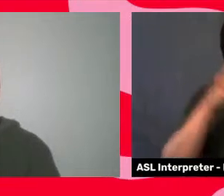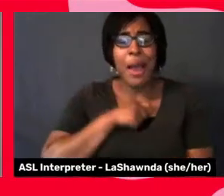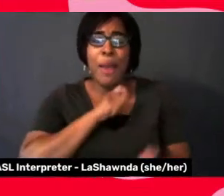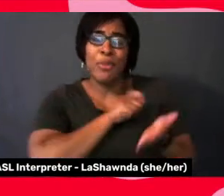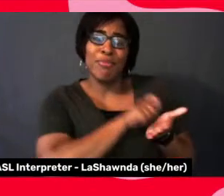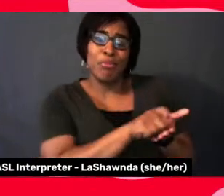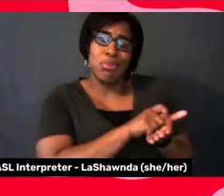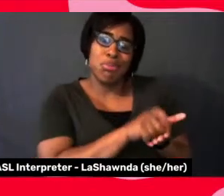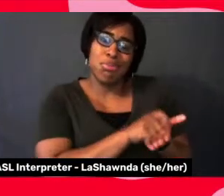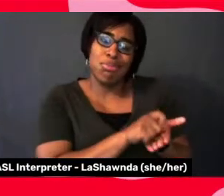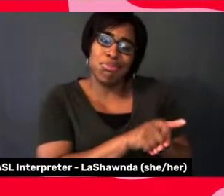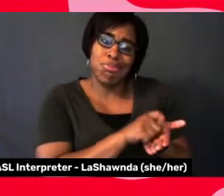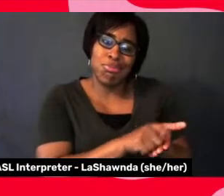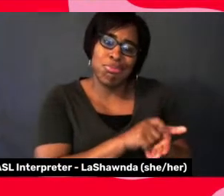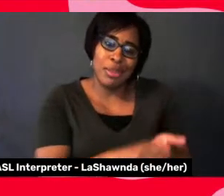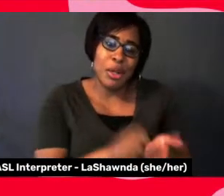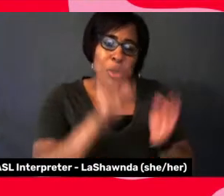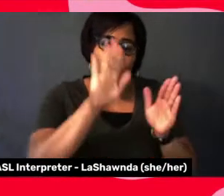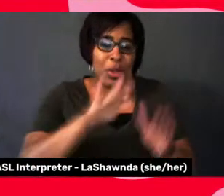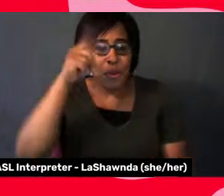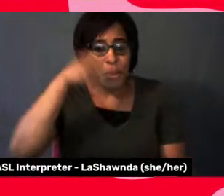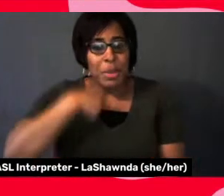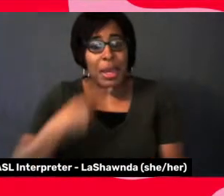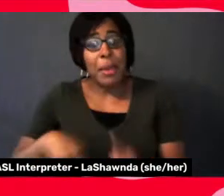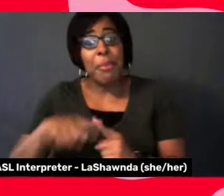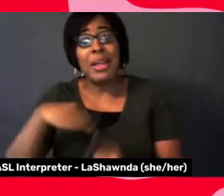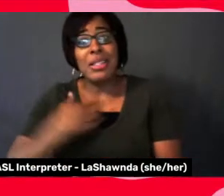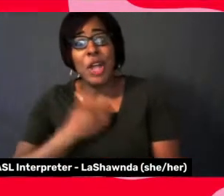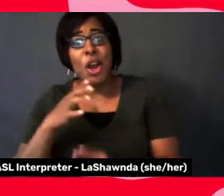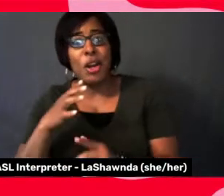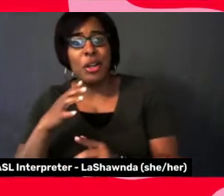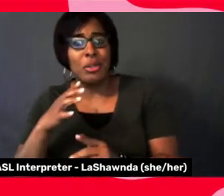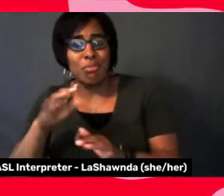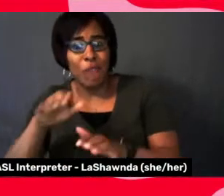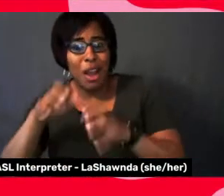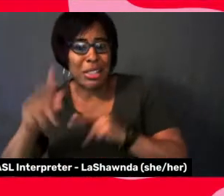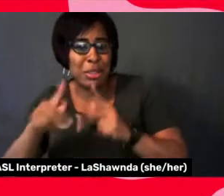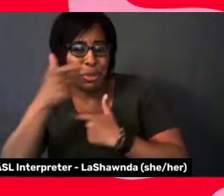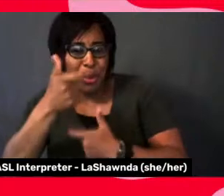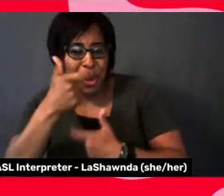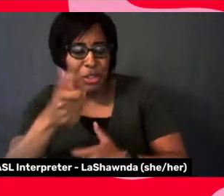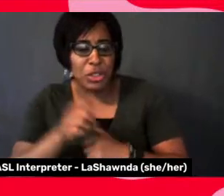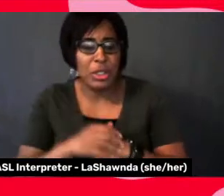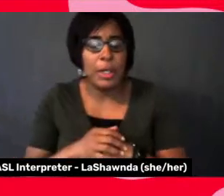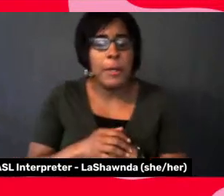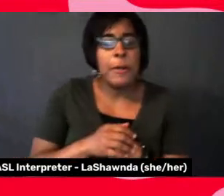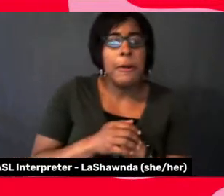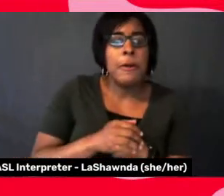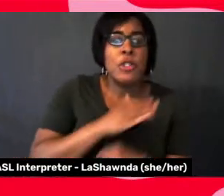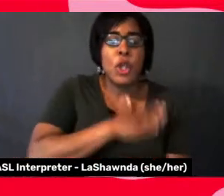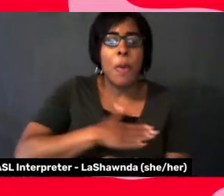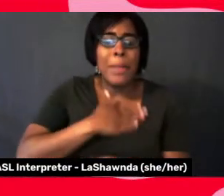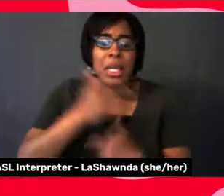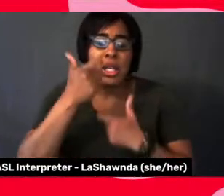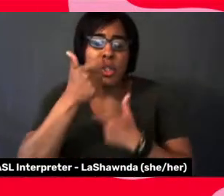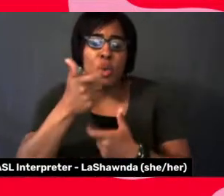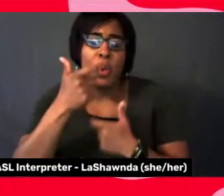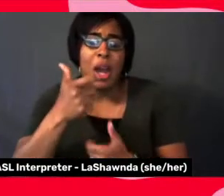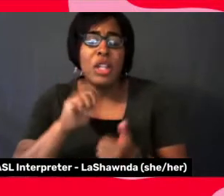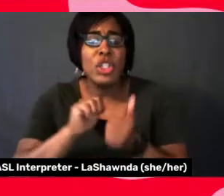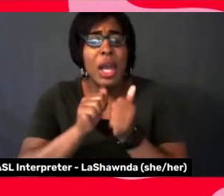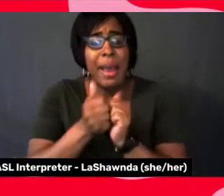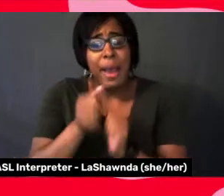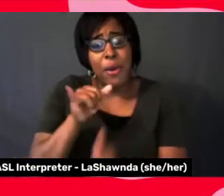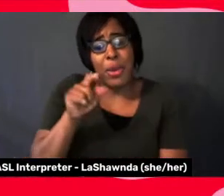for me and I, I know it's great for our audience. Please everyone check out how it feels to be free. Yoruba